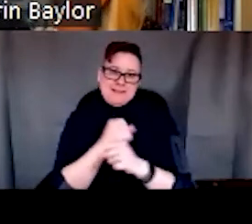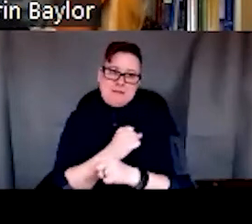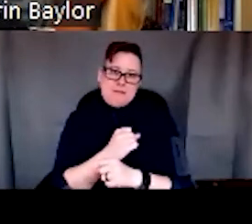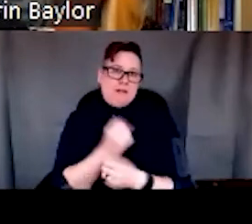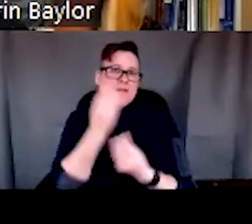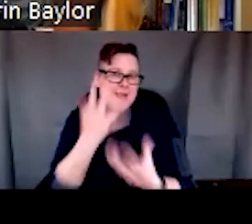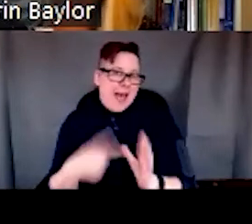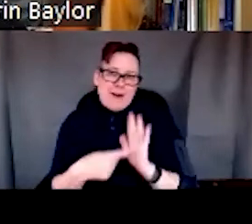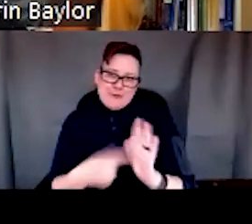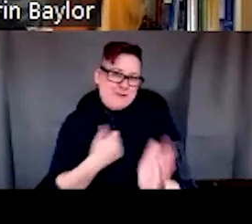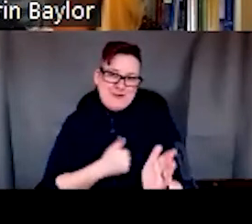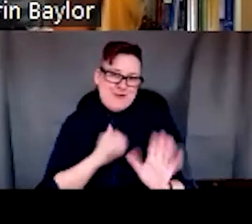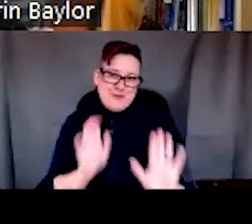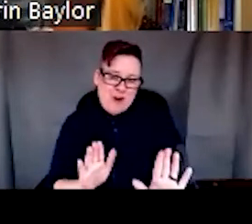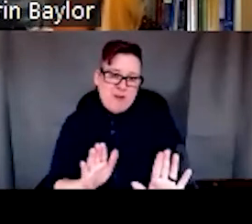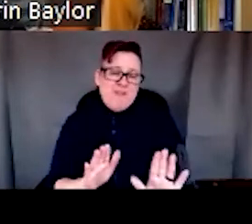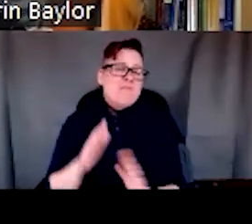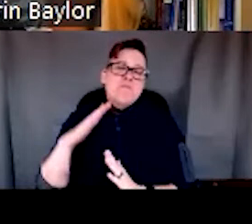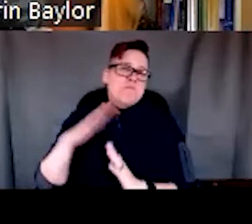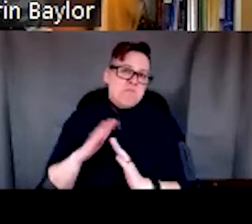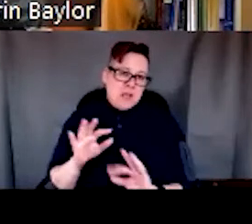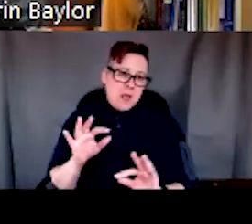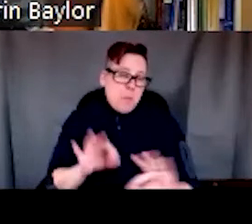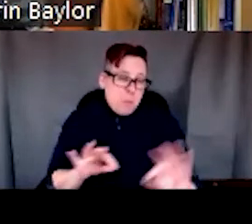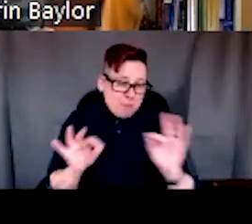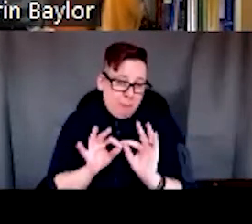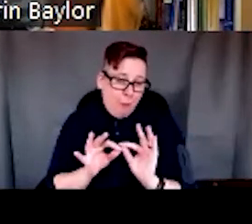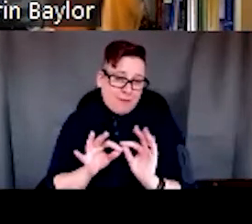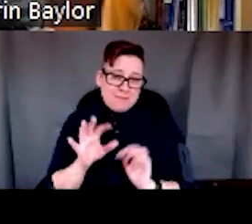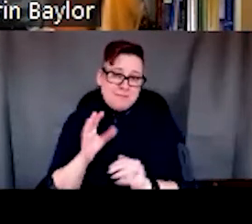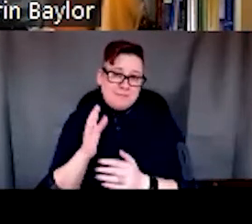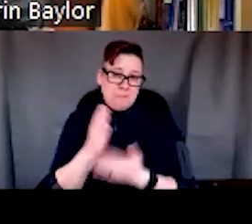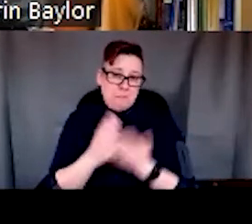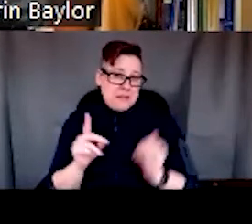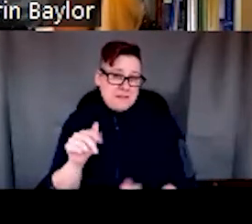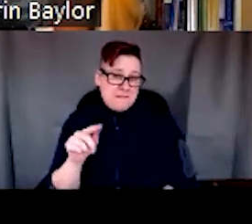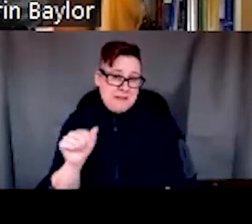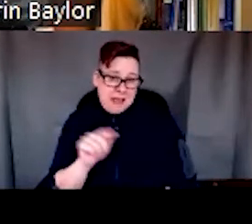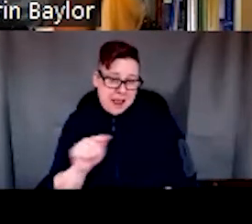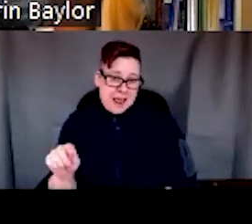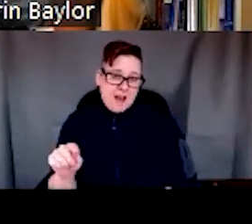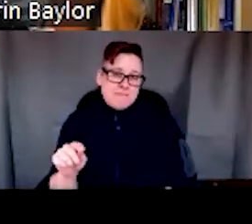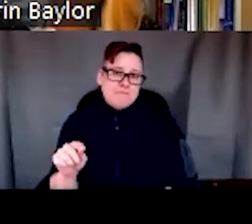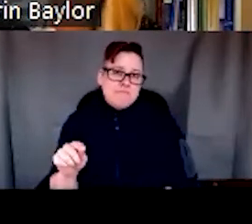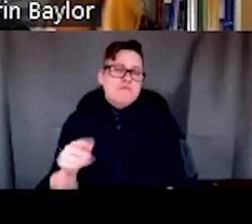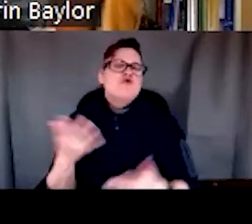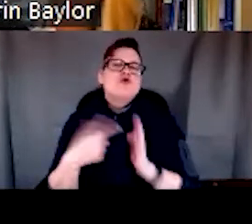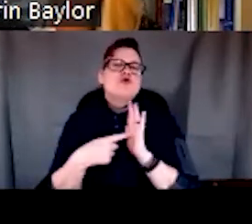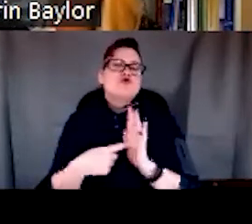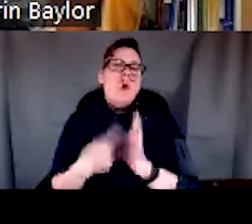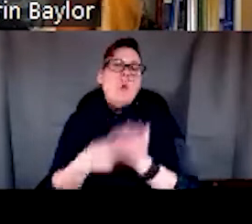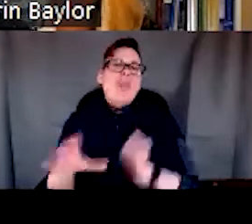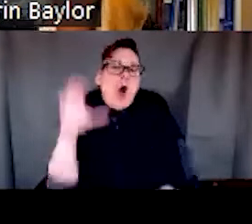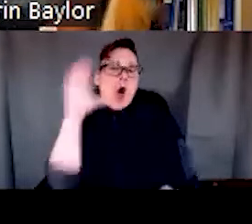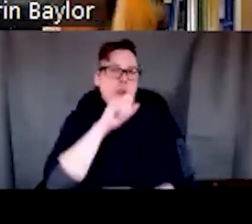share. Um, really the most important pieces of data that I wanted to share were some of the changes and assumptions,